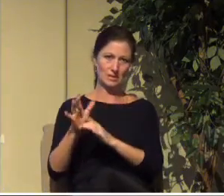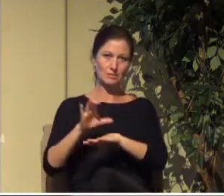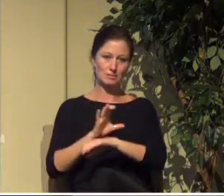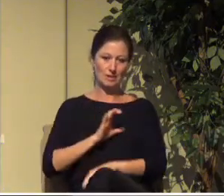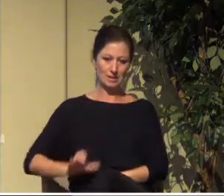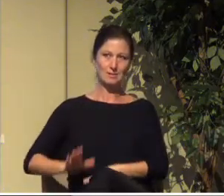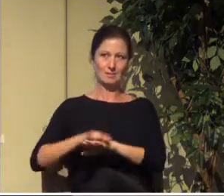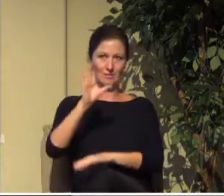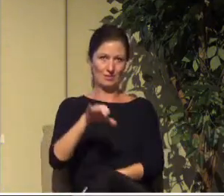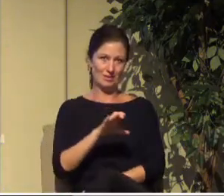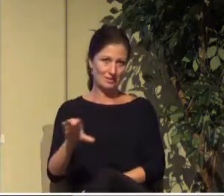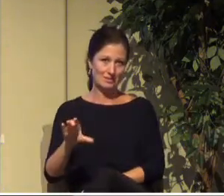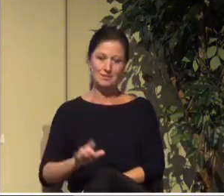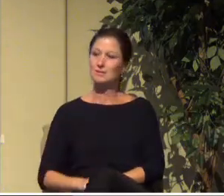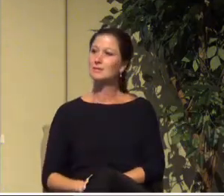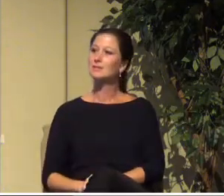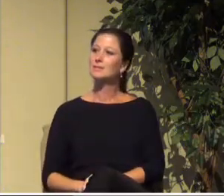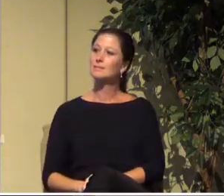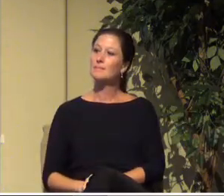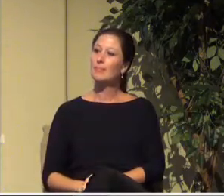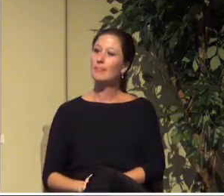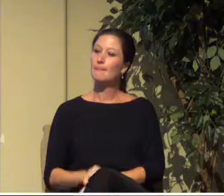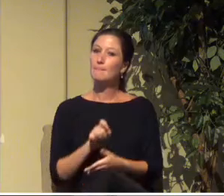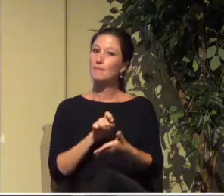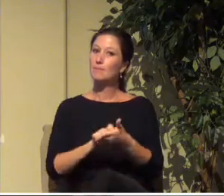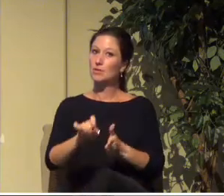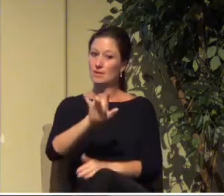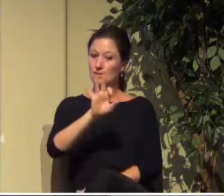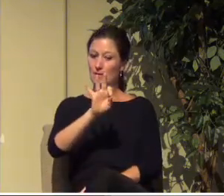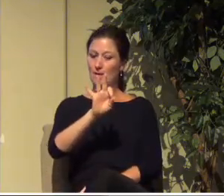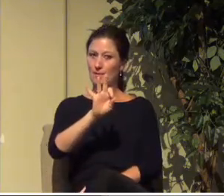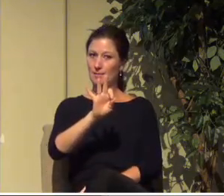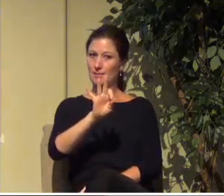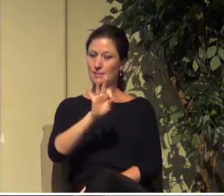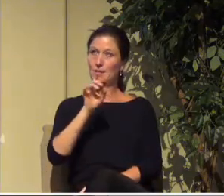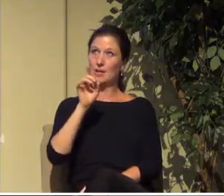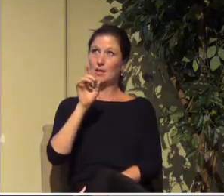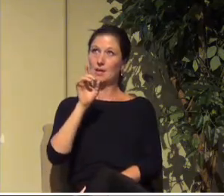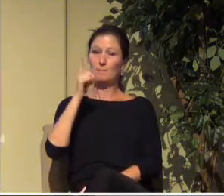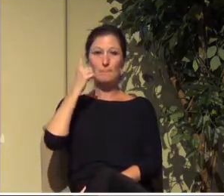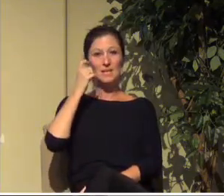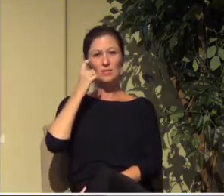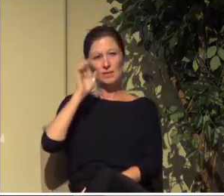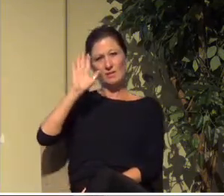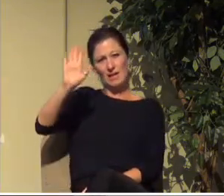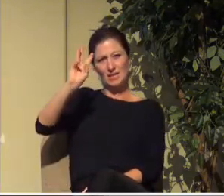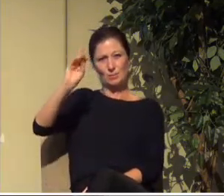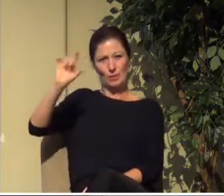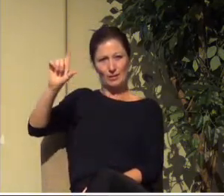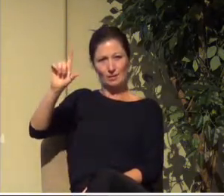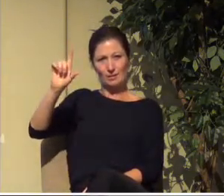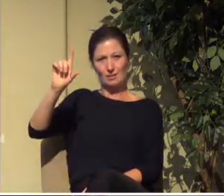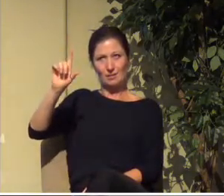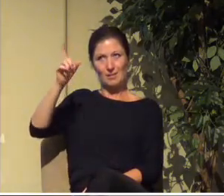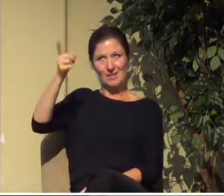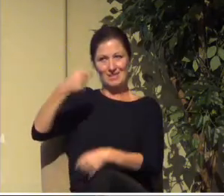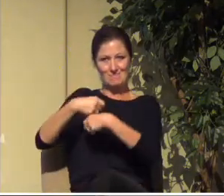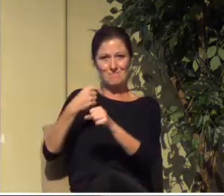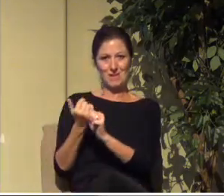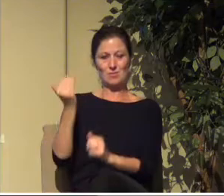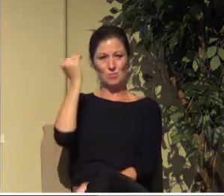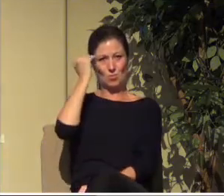Verse 9, and he made known to us the mystery of his will according to his good pleasure which he purposed in Christ.